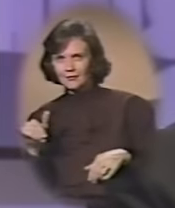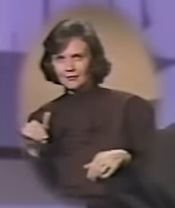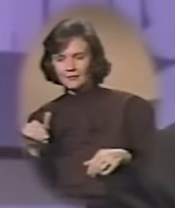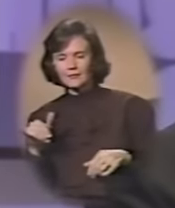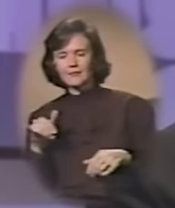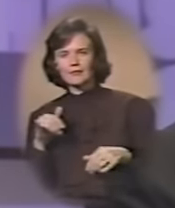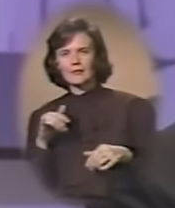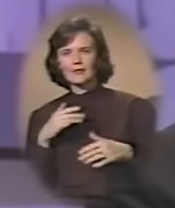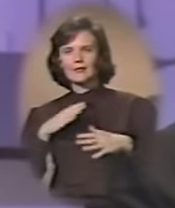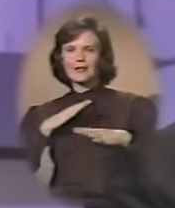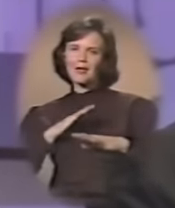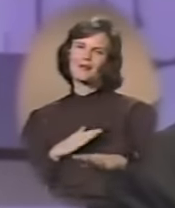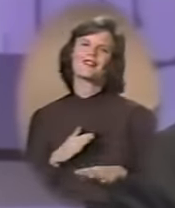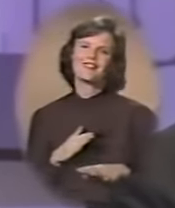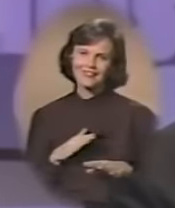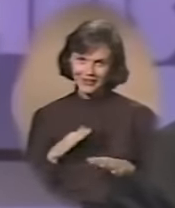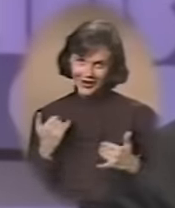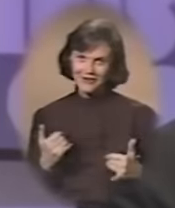Take a breather.